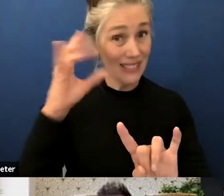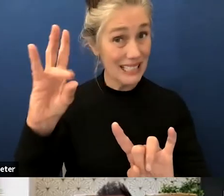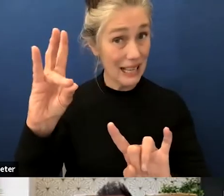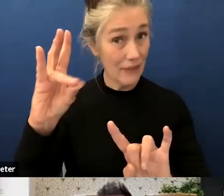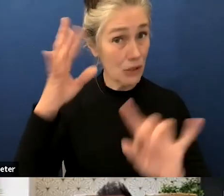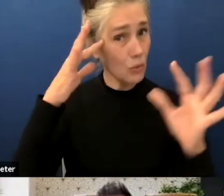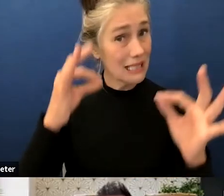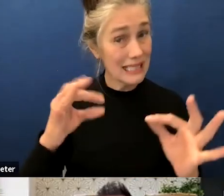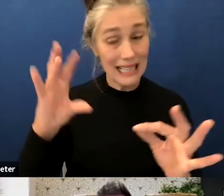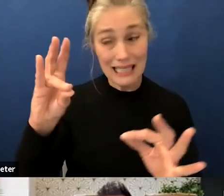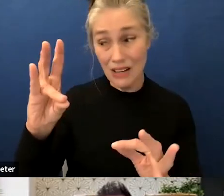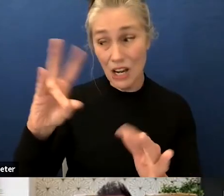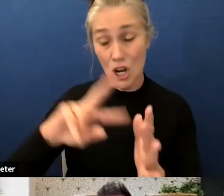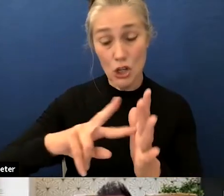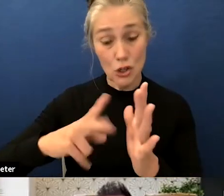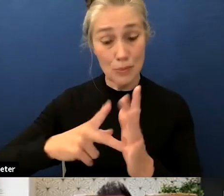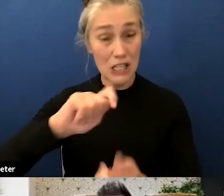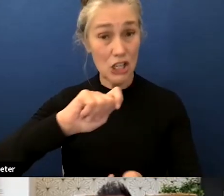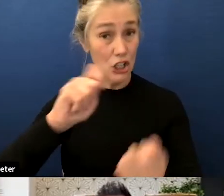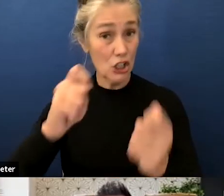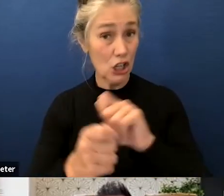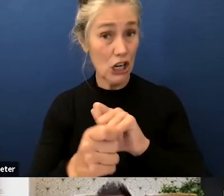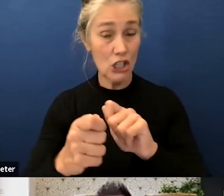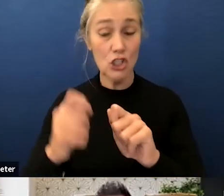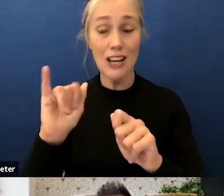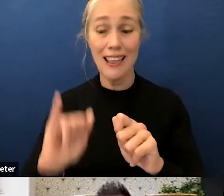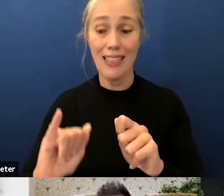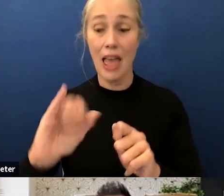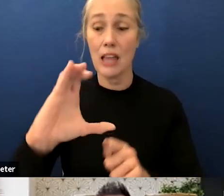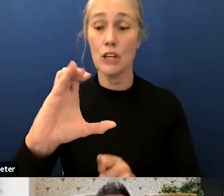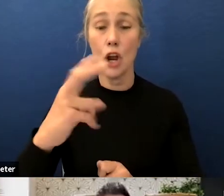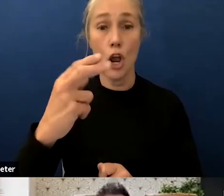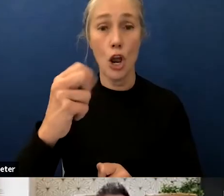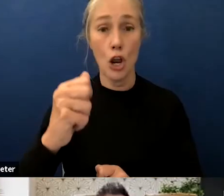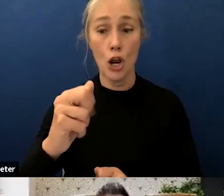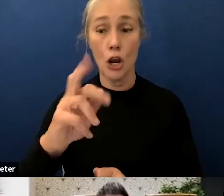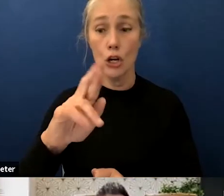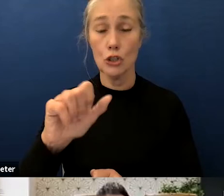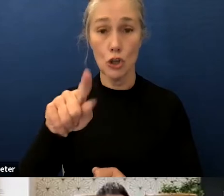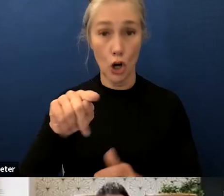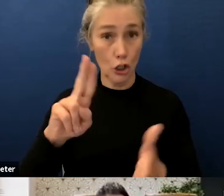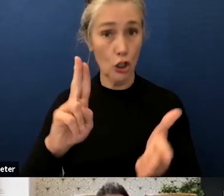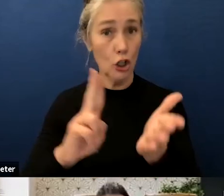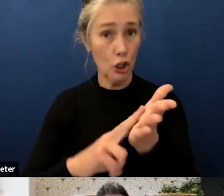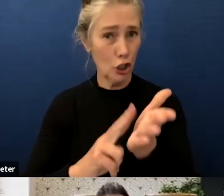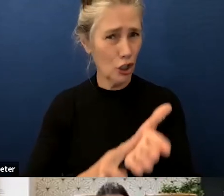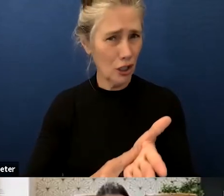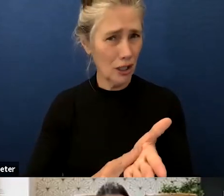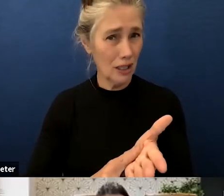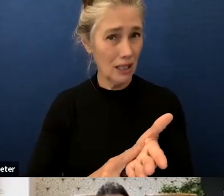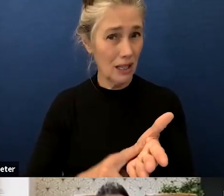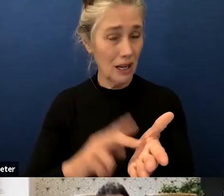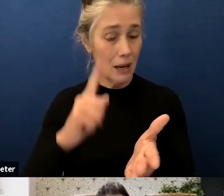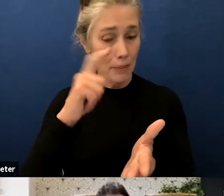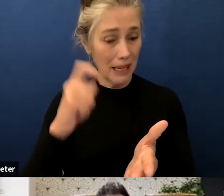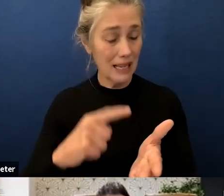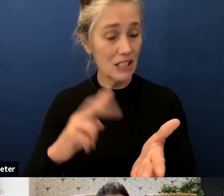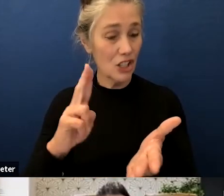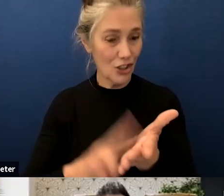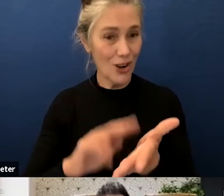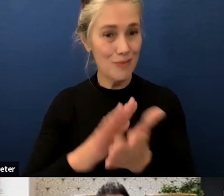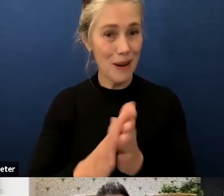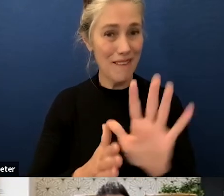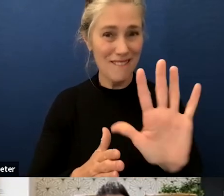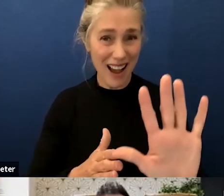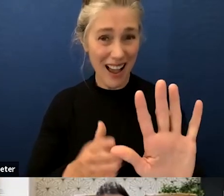that we make do we change our charter charter would that delay us getting to those district trustee areas because we've been maybe chartered to be five as